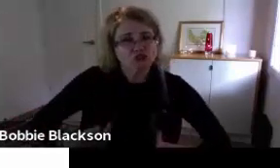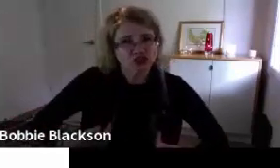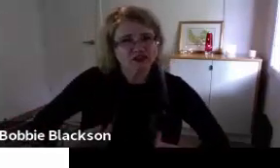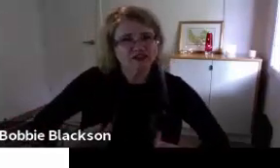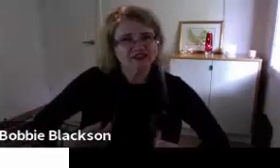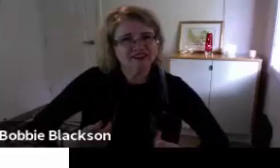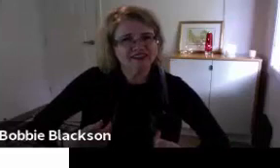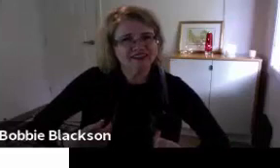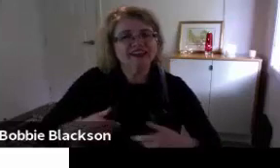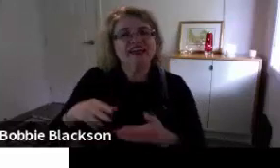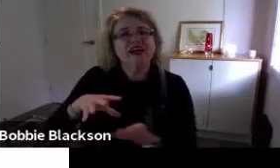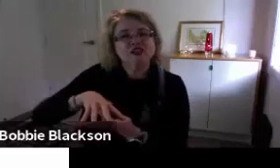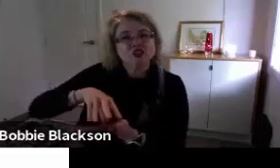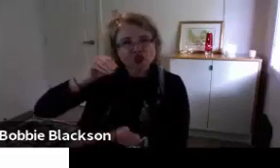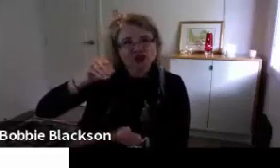some